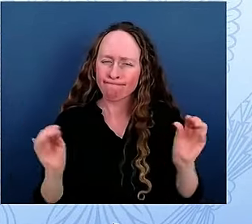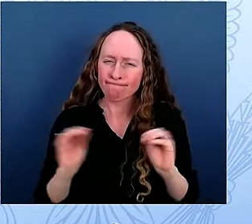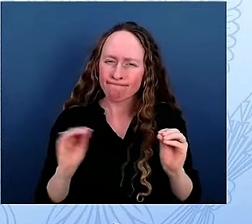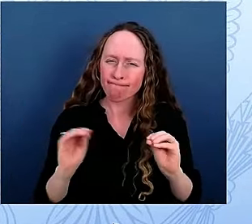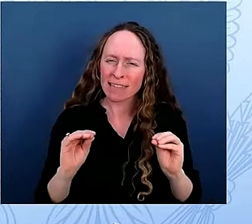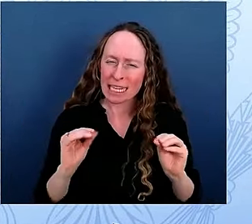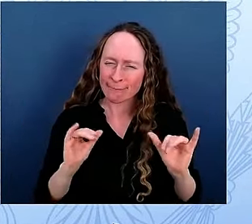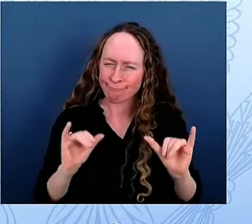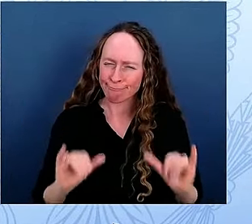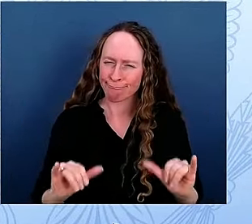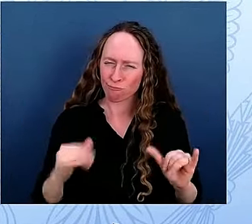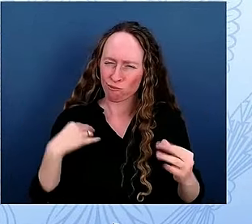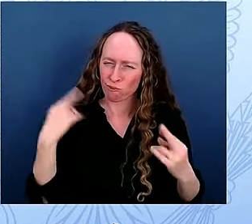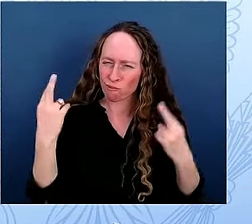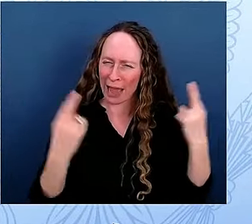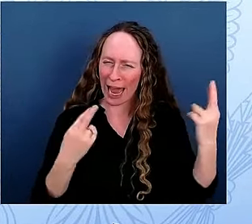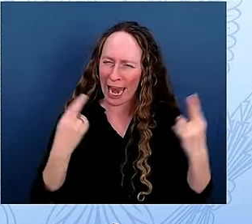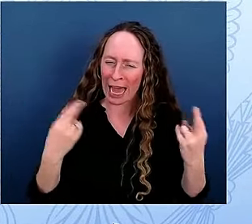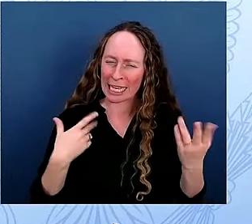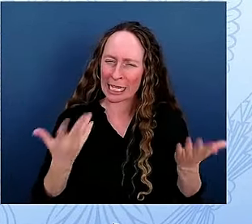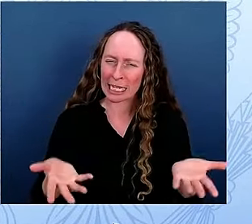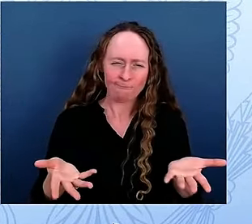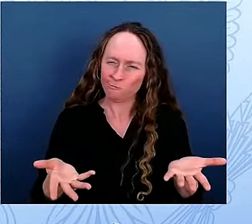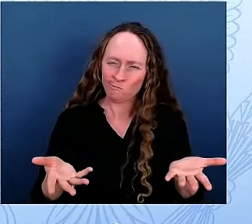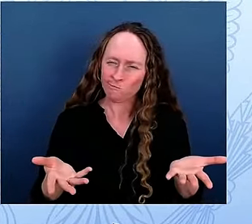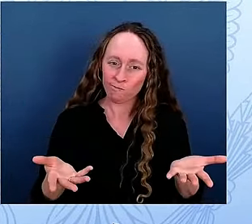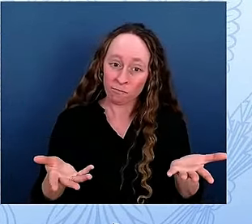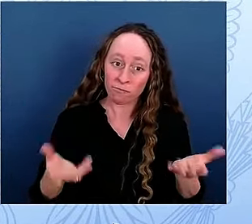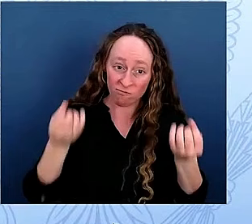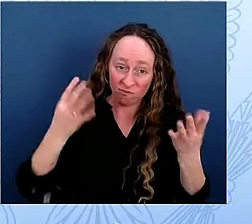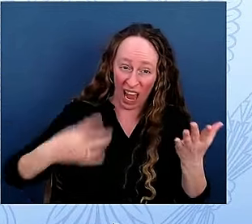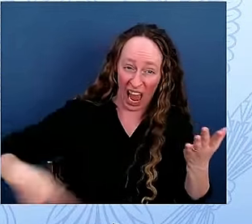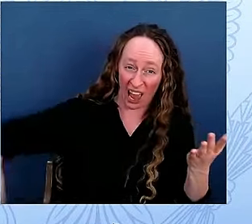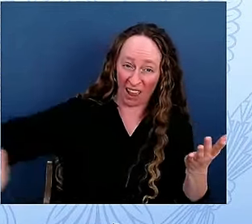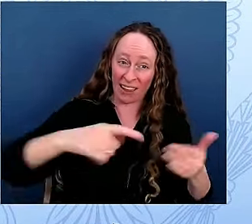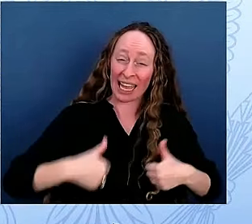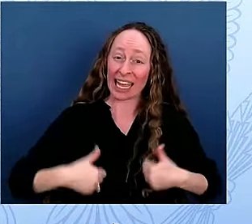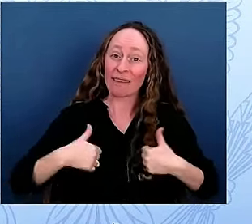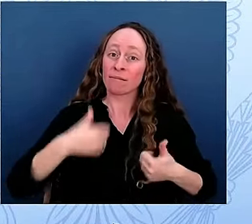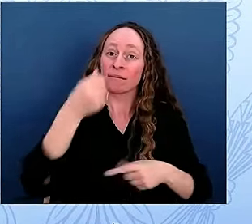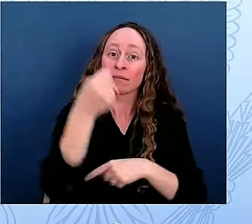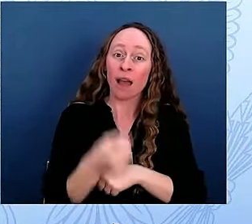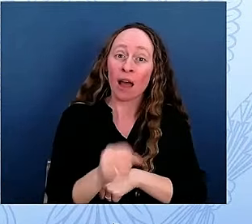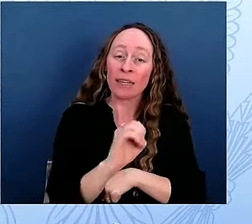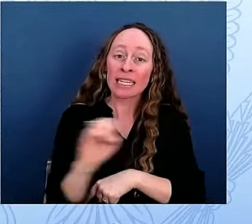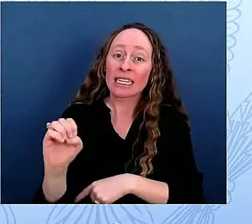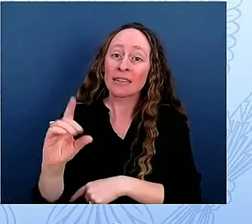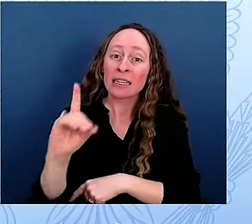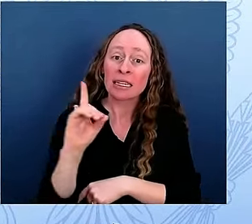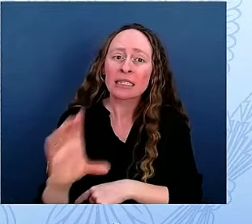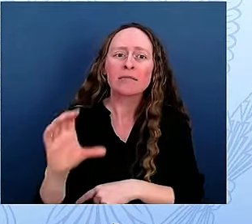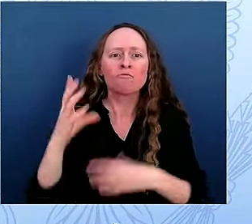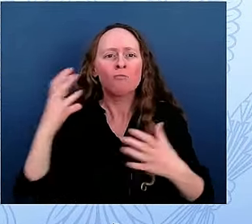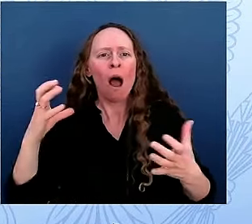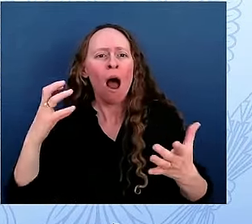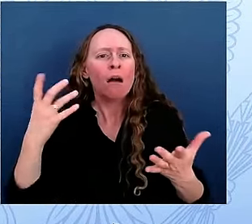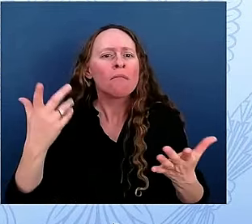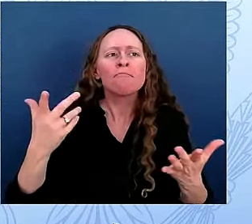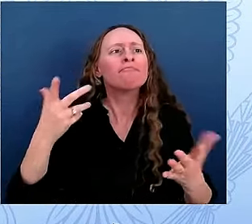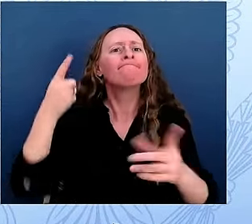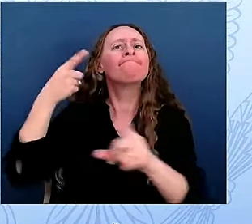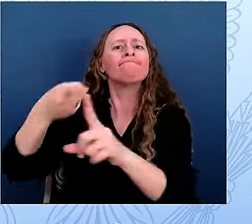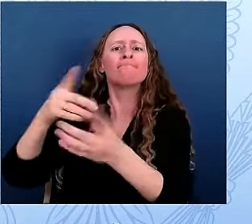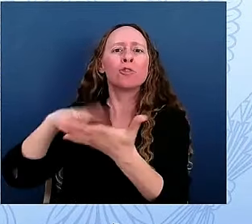many who reside in Southeast D.C., to learn how Frederick Douglass, a treasured resident of Southeast, met with President Lincoln here